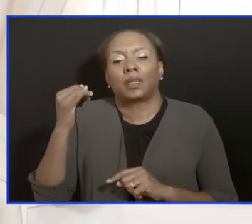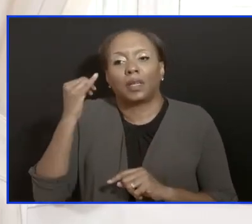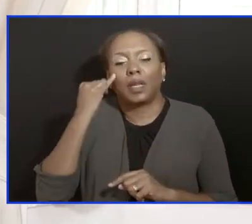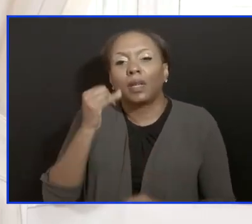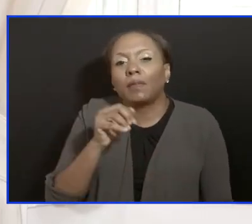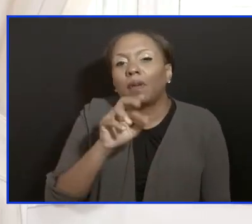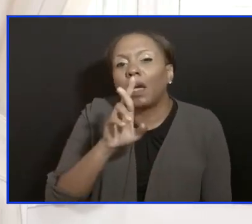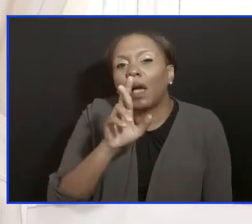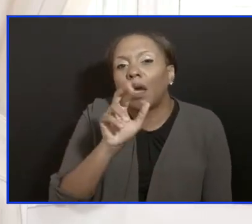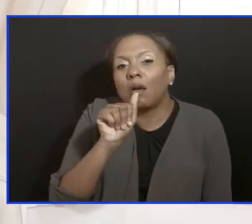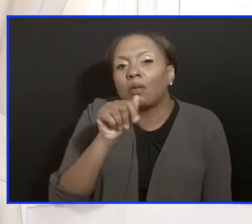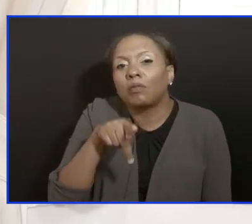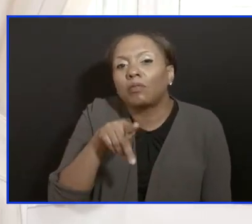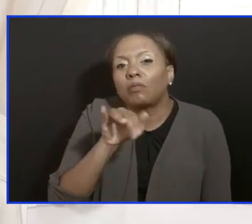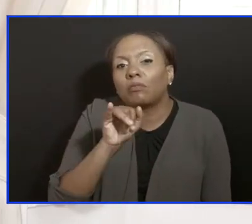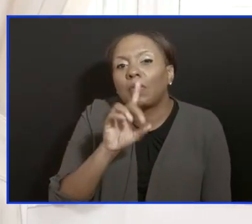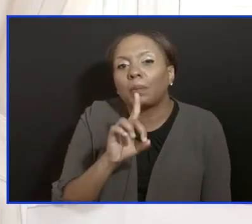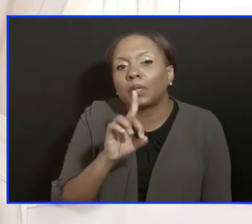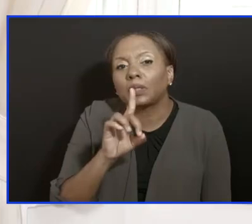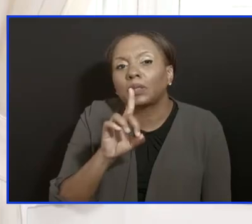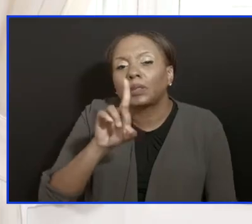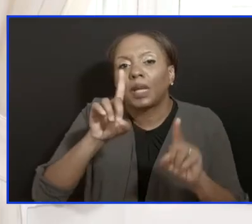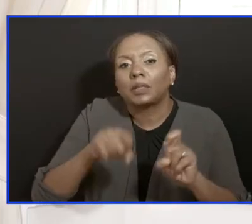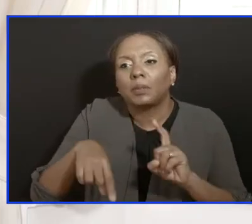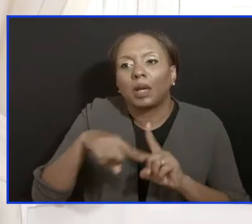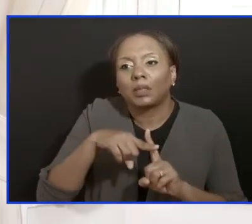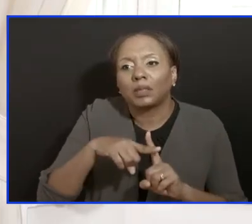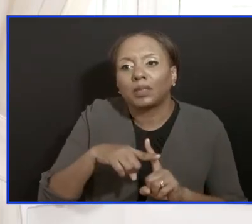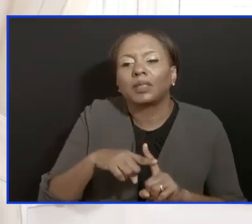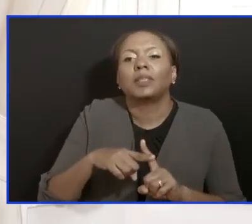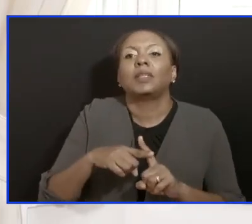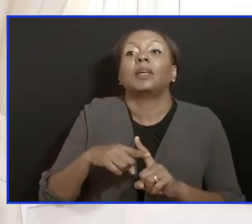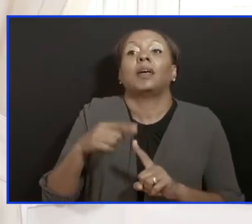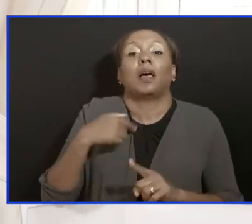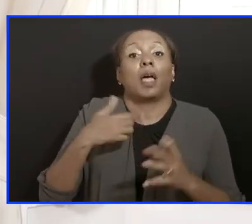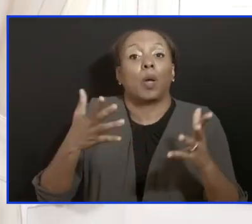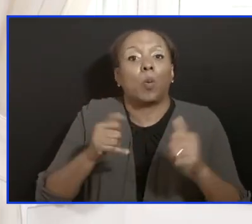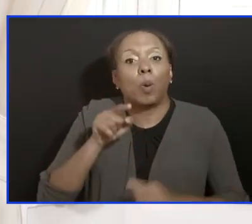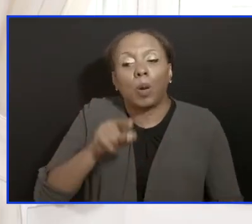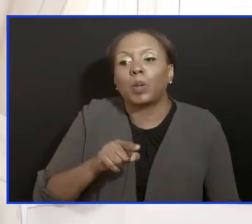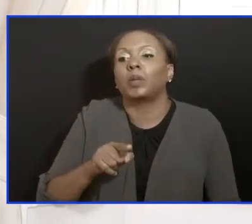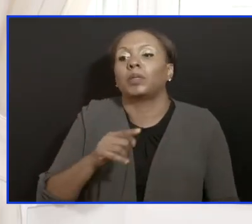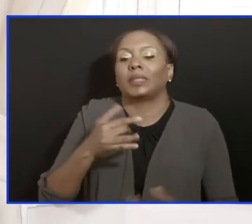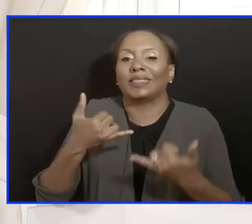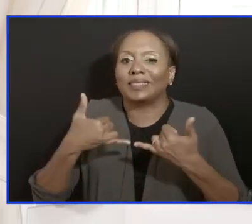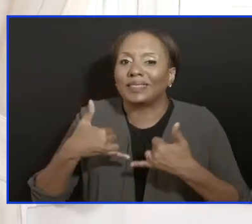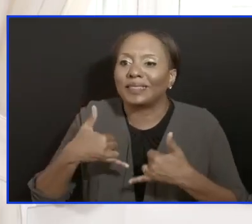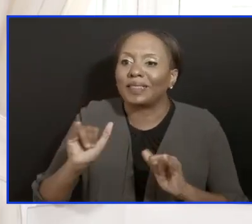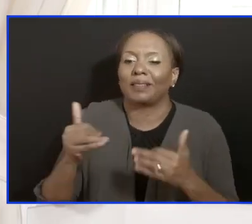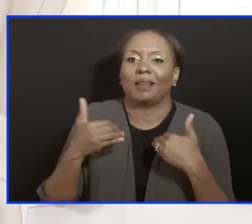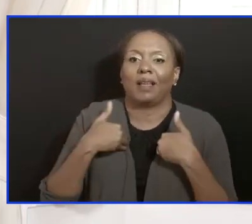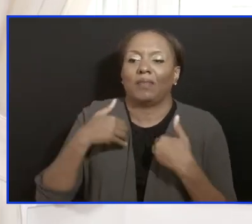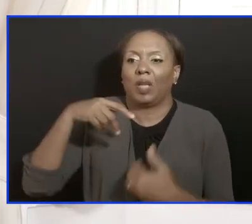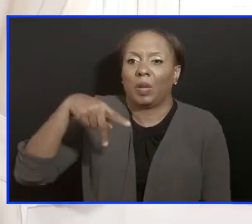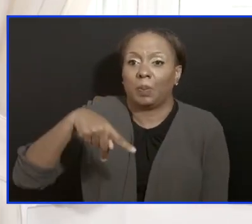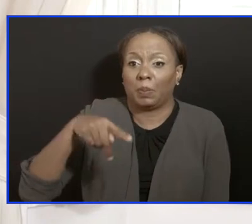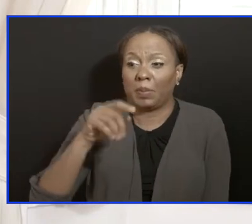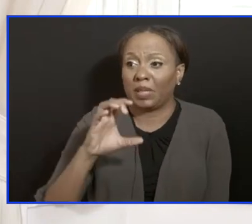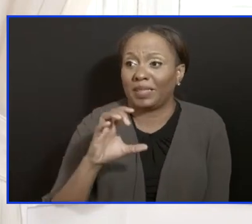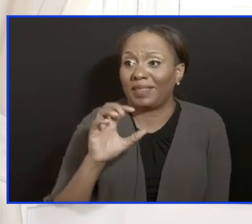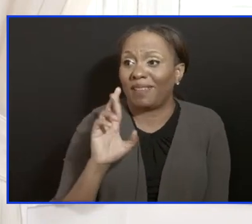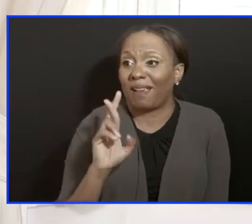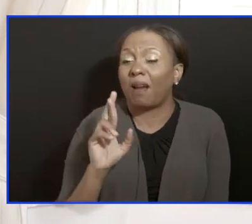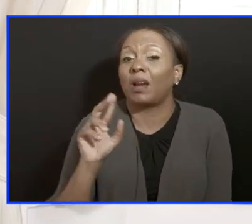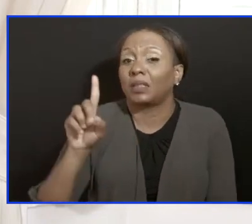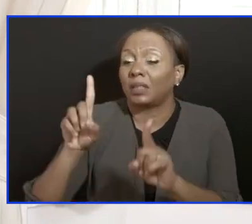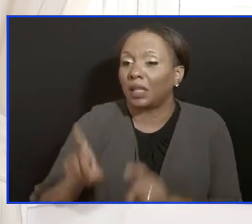positive to actually take a PCR test to confirm your status. And if at any point in time